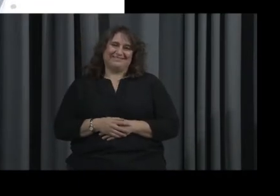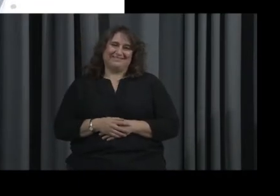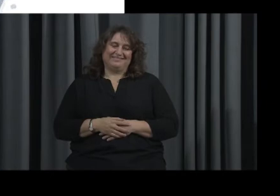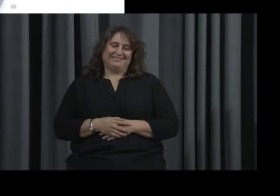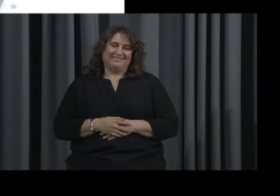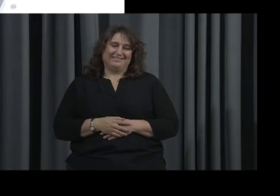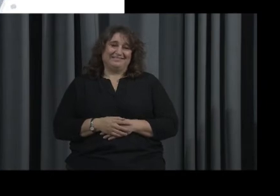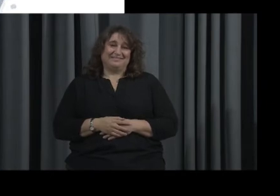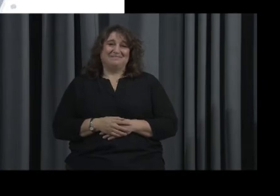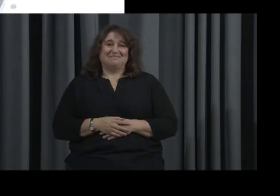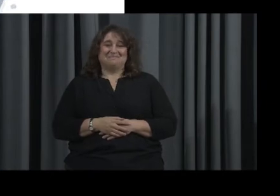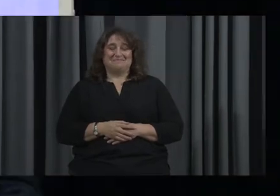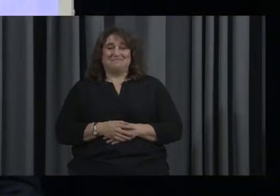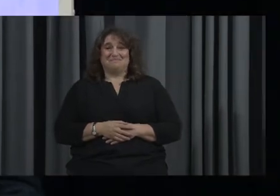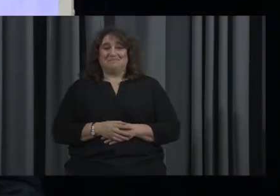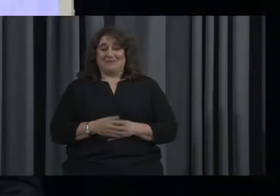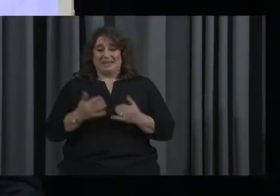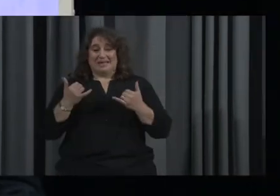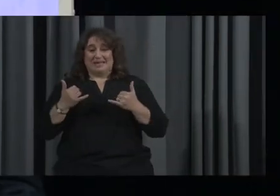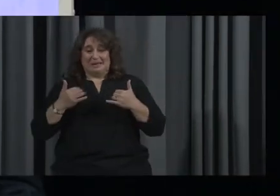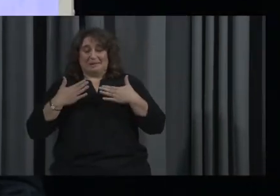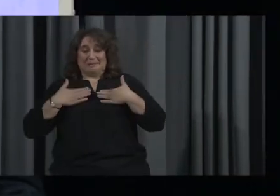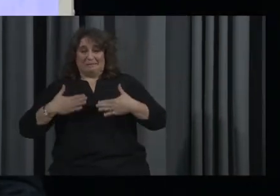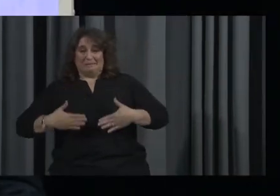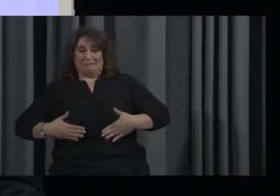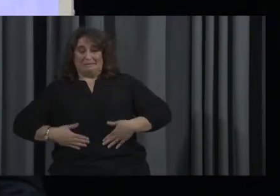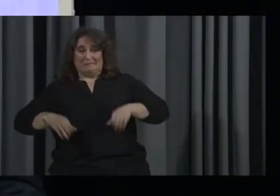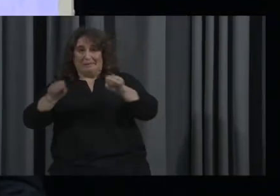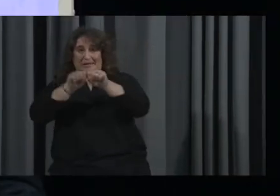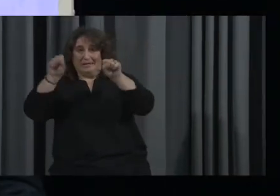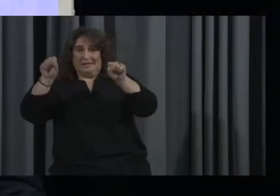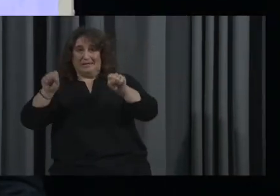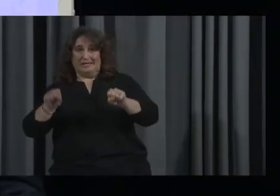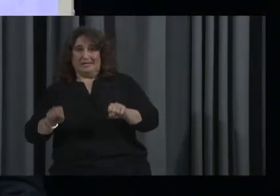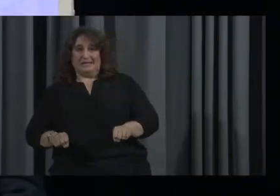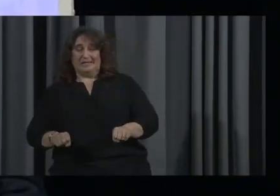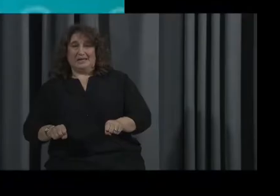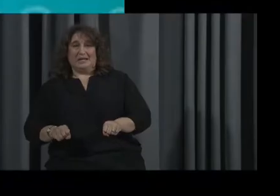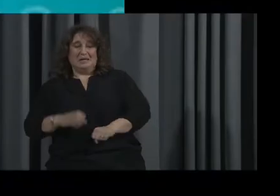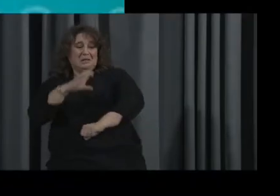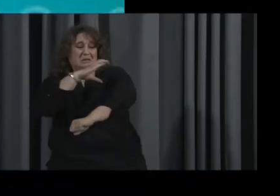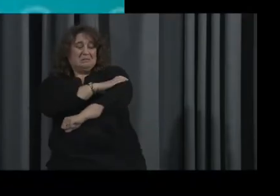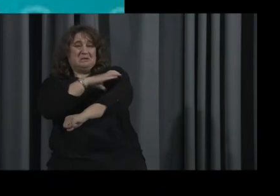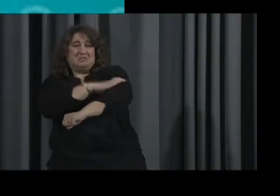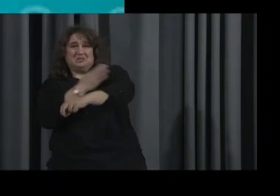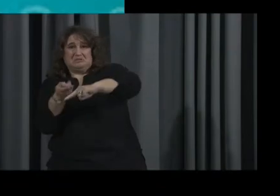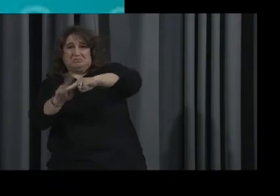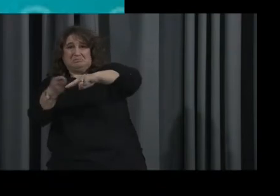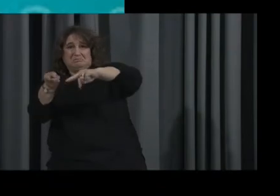Okay. This body organ or system is affected by increased blood pressure as we age.